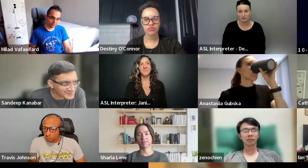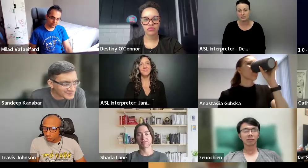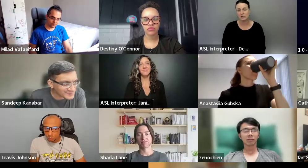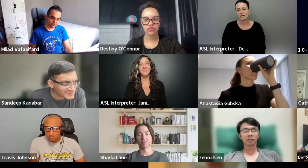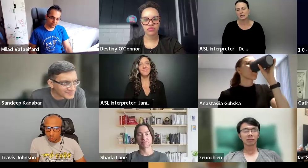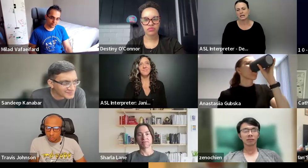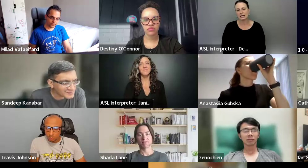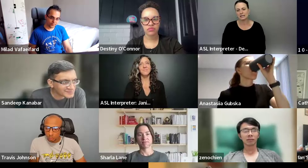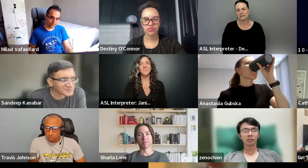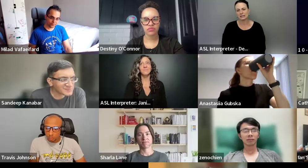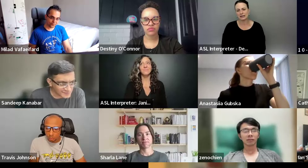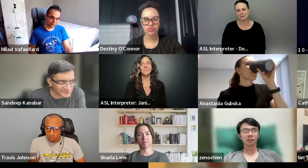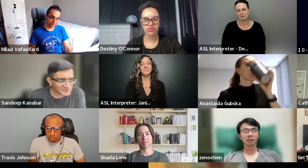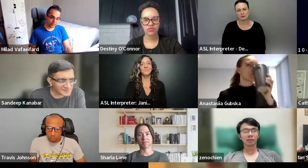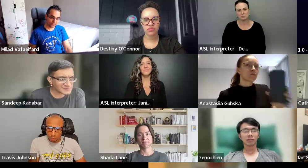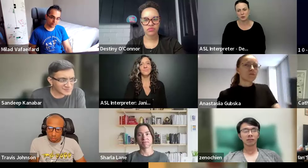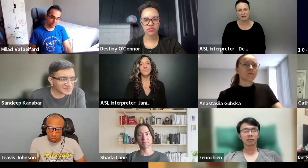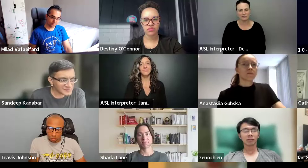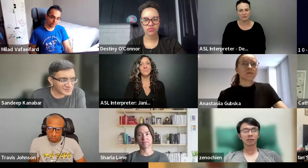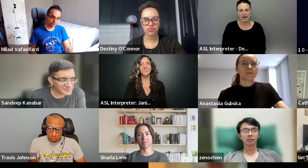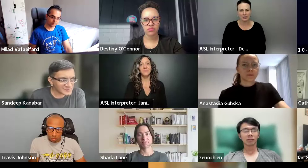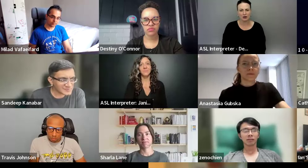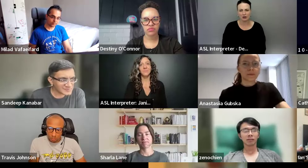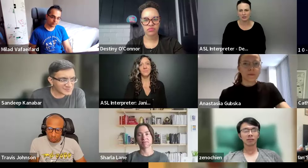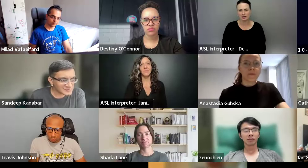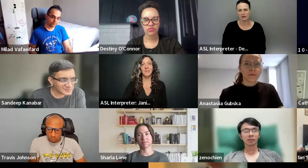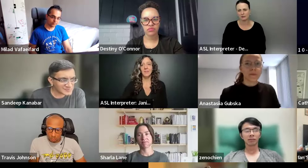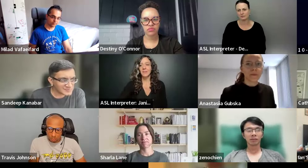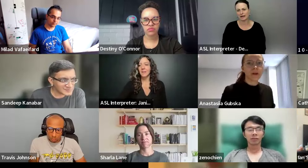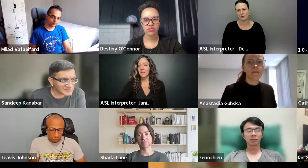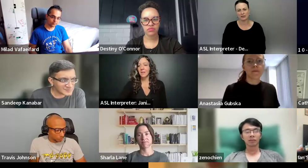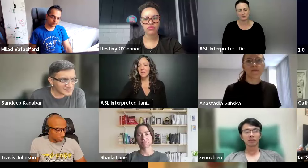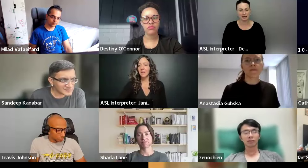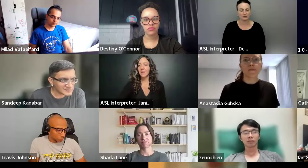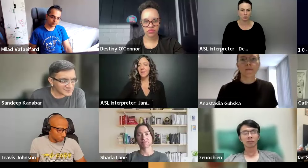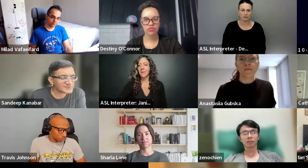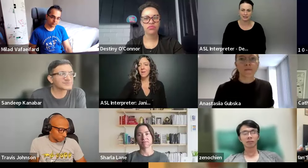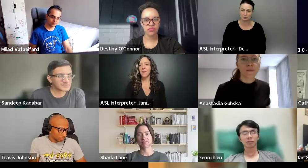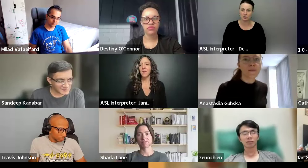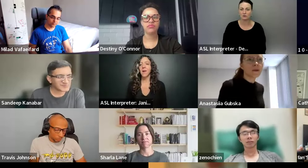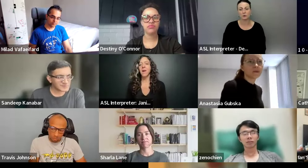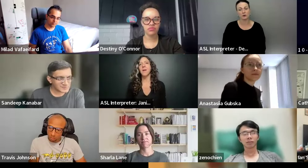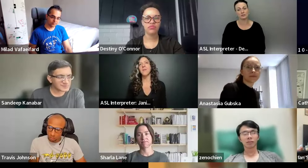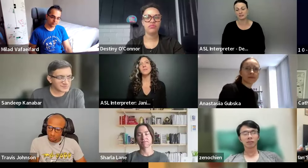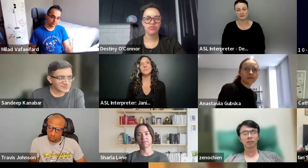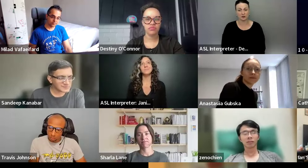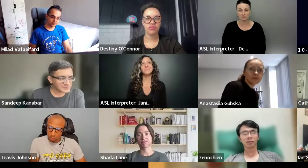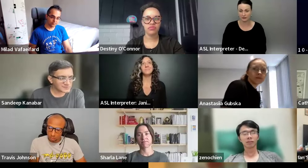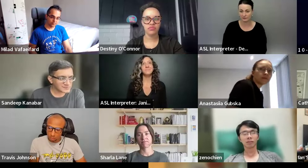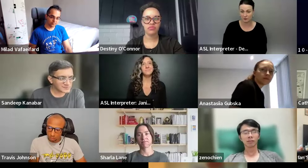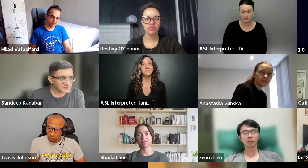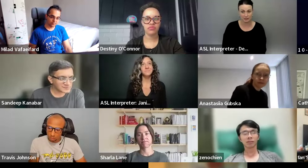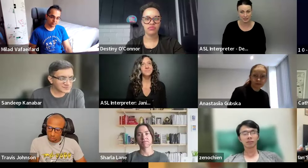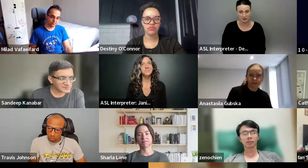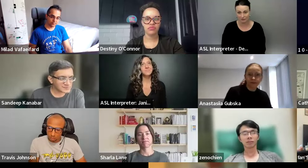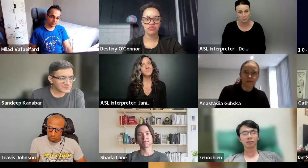the conference and, um, we got feedback on, um, how we could make it more accessible for the deaf and hard